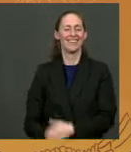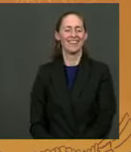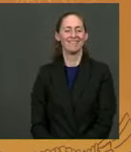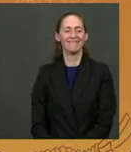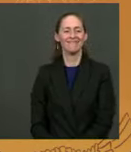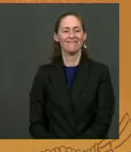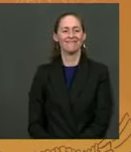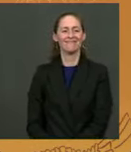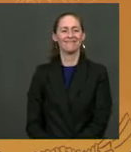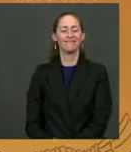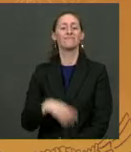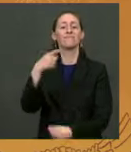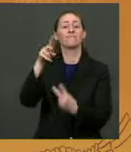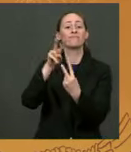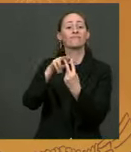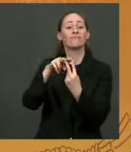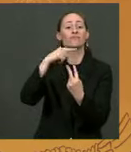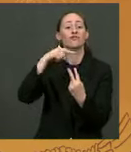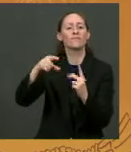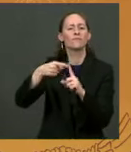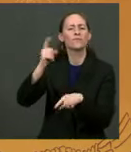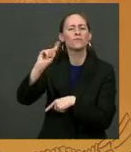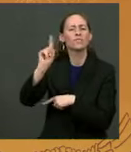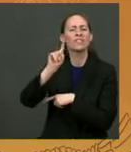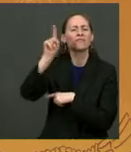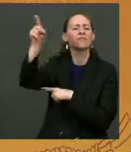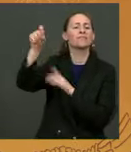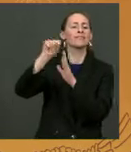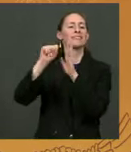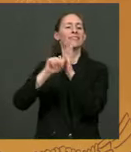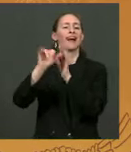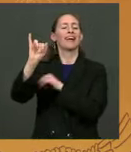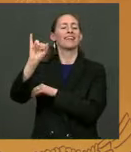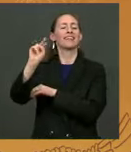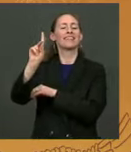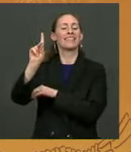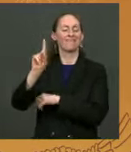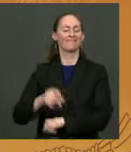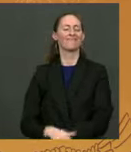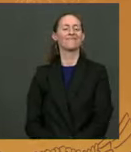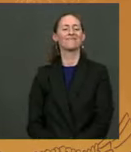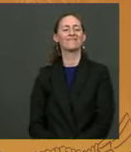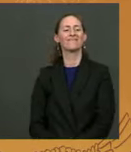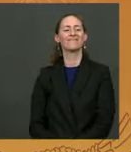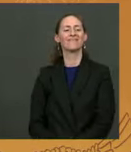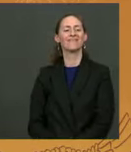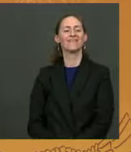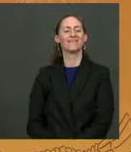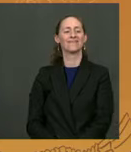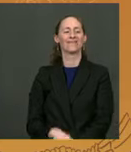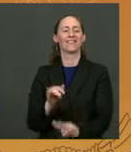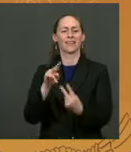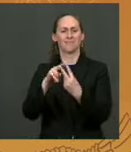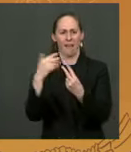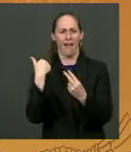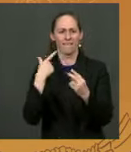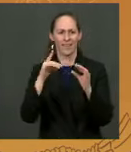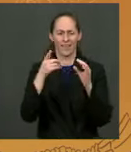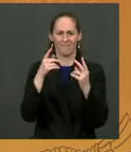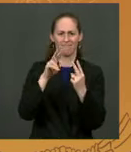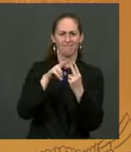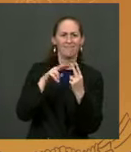And they're here with their five-year-old son, Ben, and their two-year-old daughter, Brogan, who wonders, why do I have to be here, mommy?